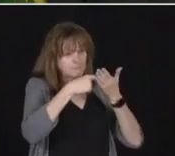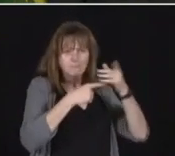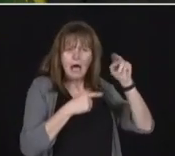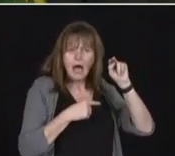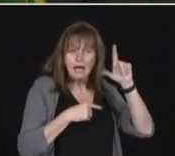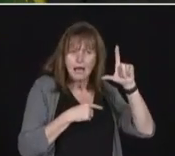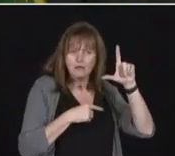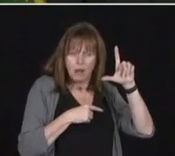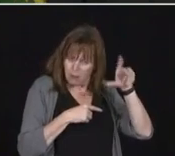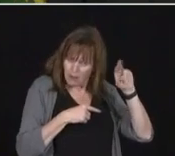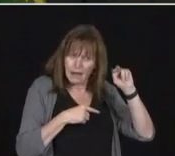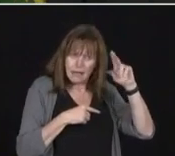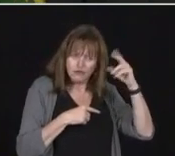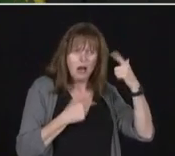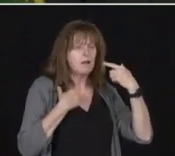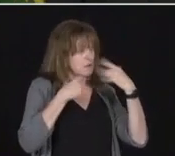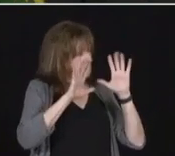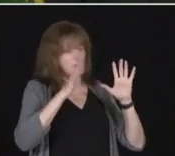players every single day.